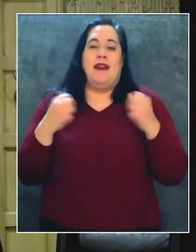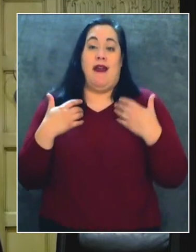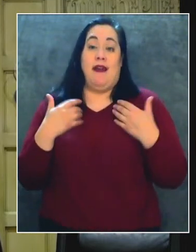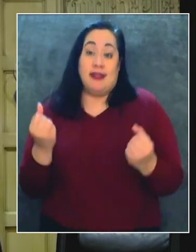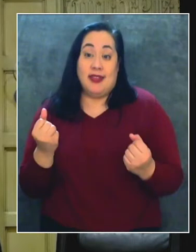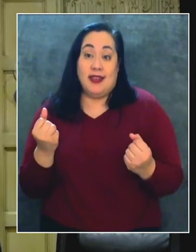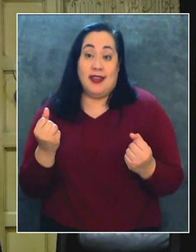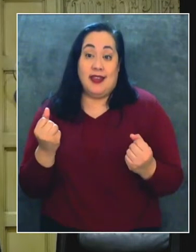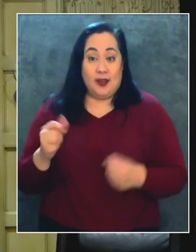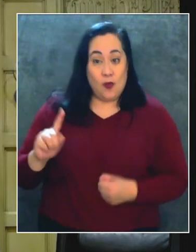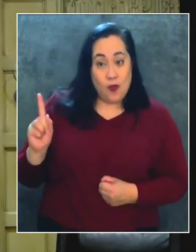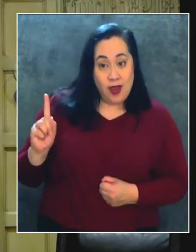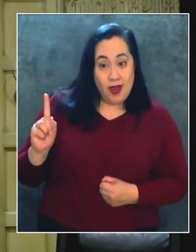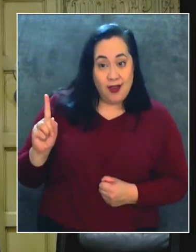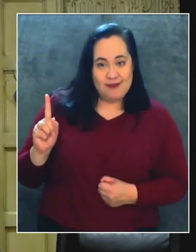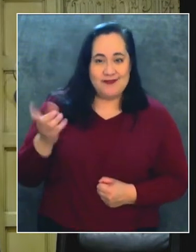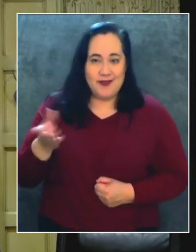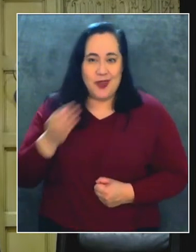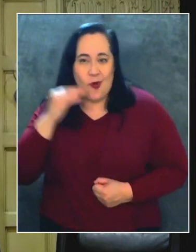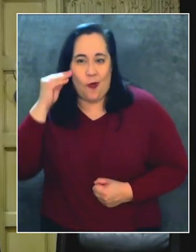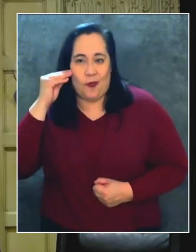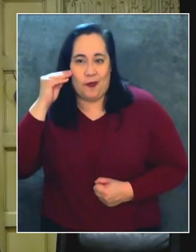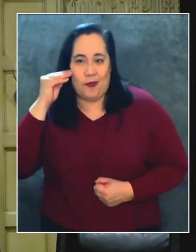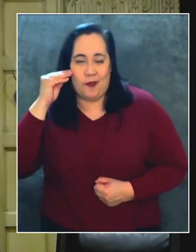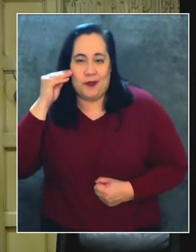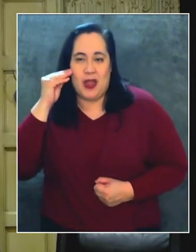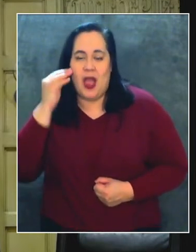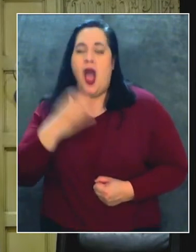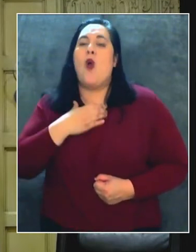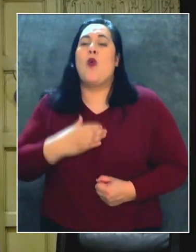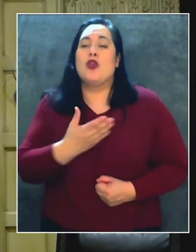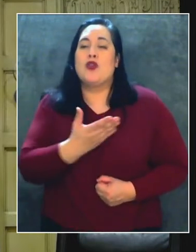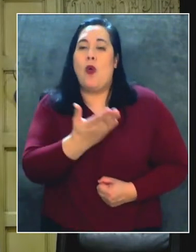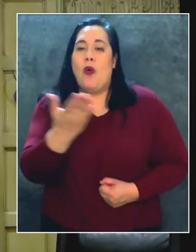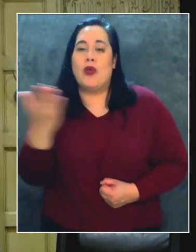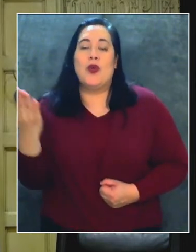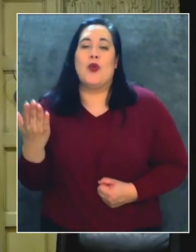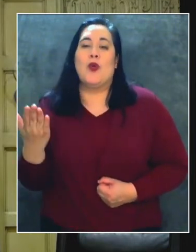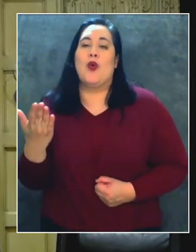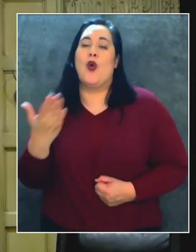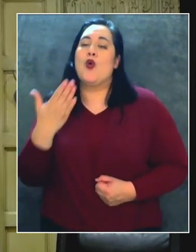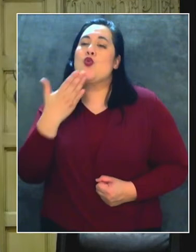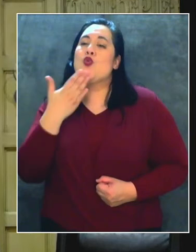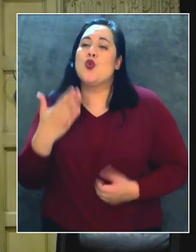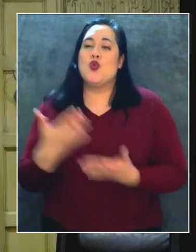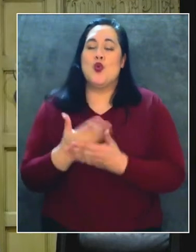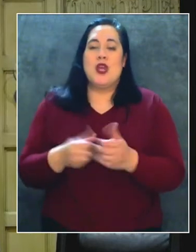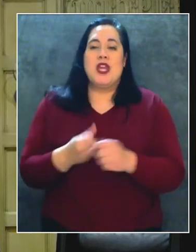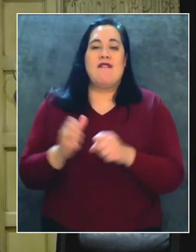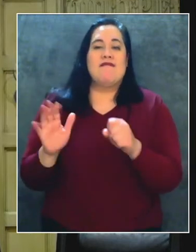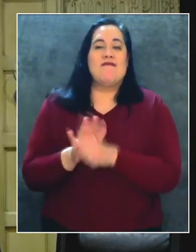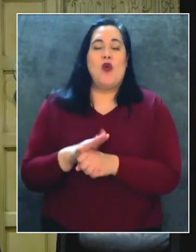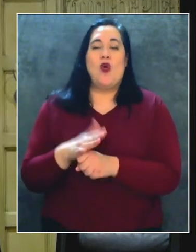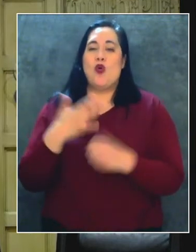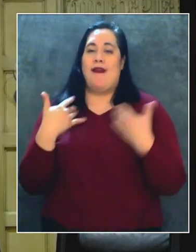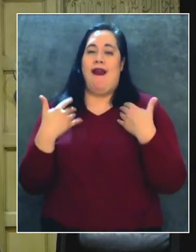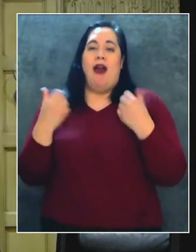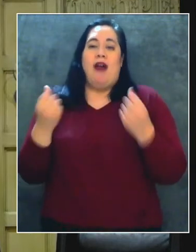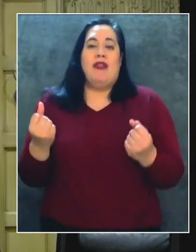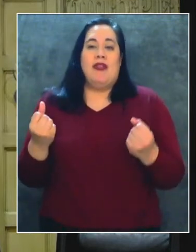casa. Deseándonos a todos un año nuevo de salud, de